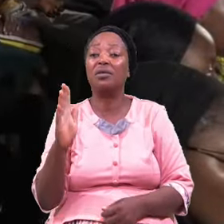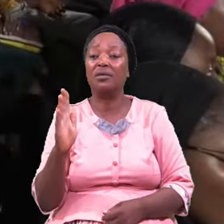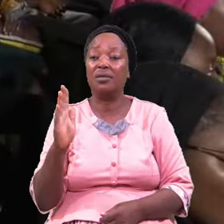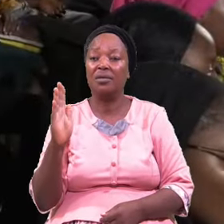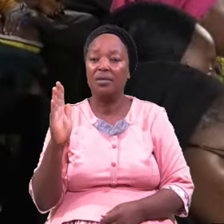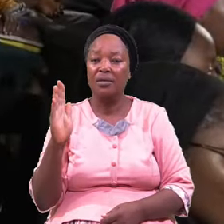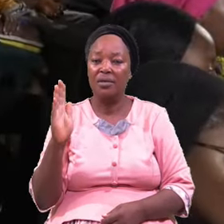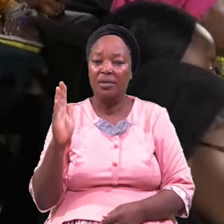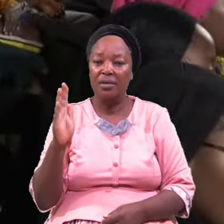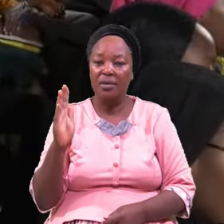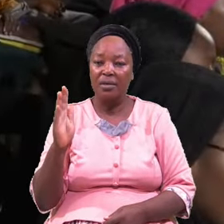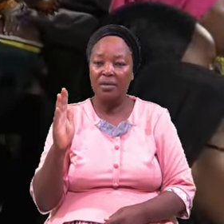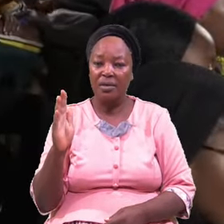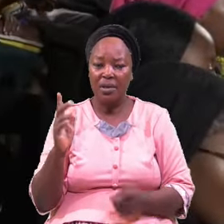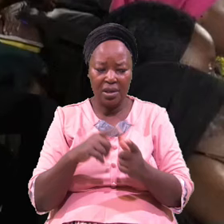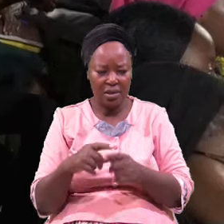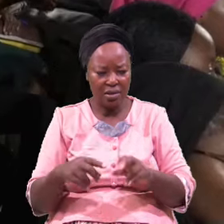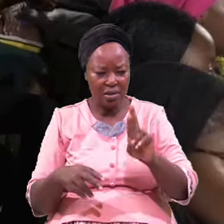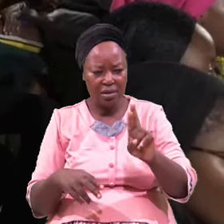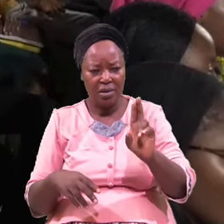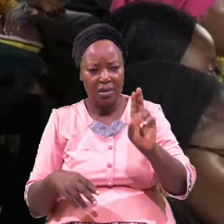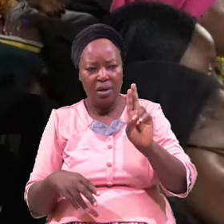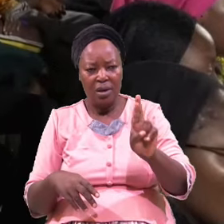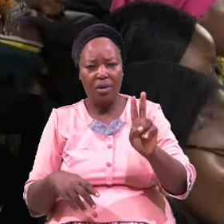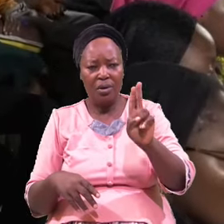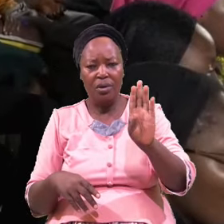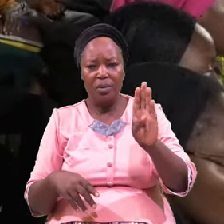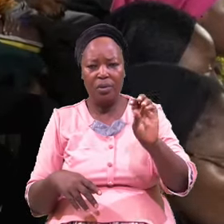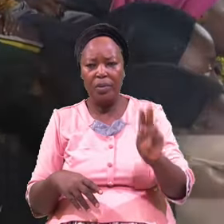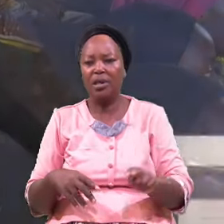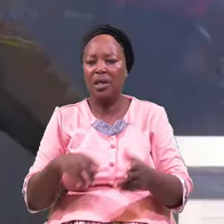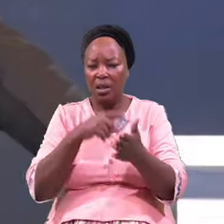Said Ruben This Is What Your Future Will Be